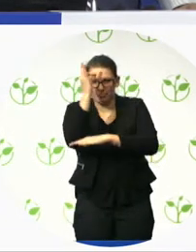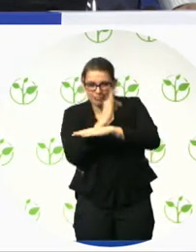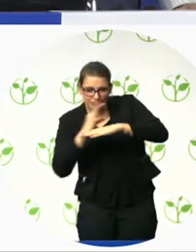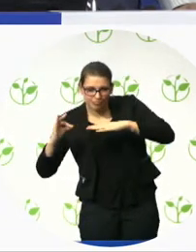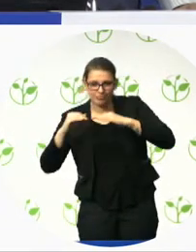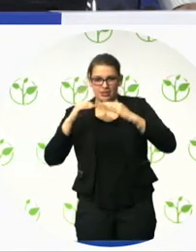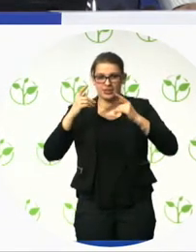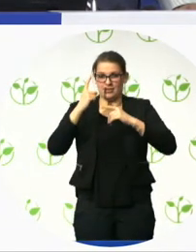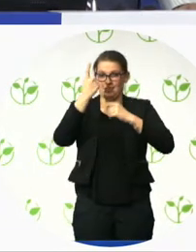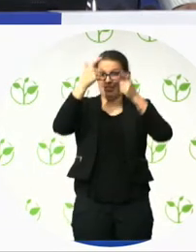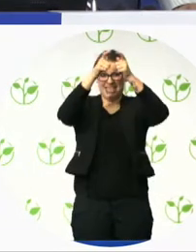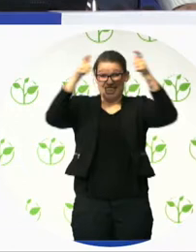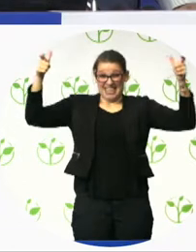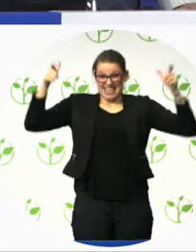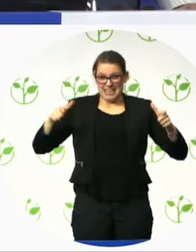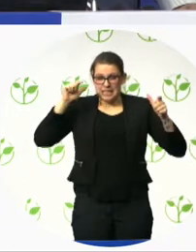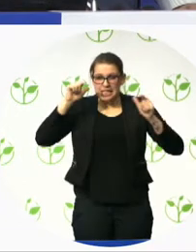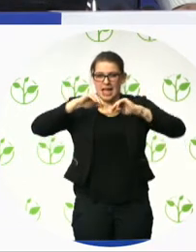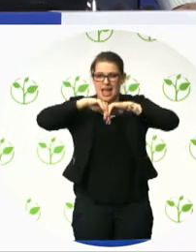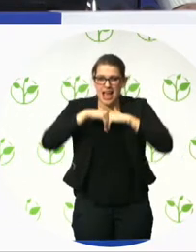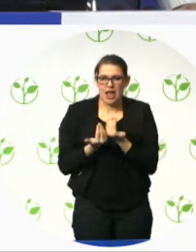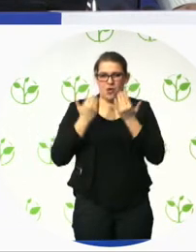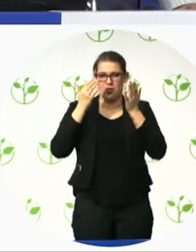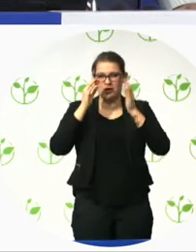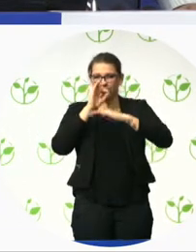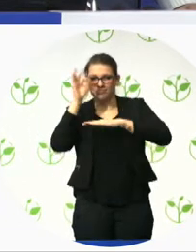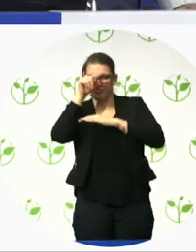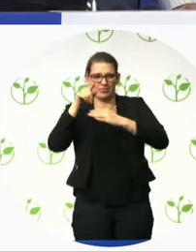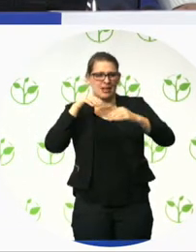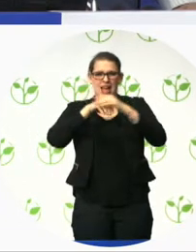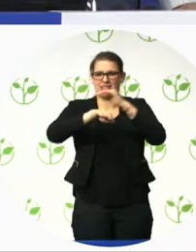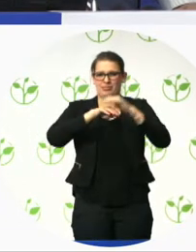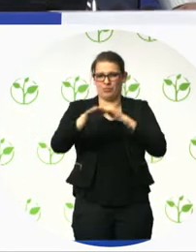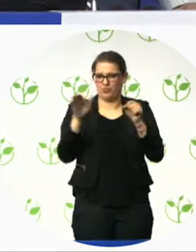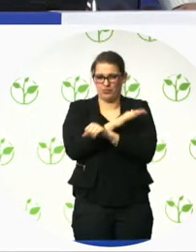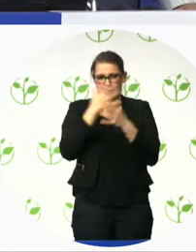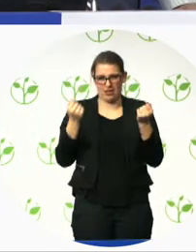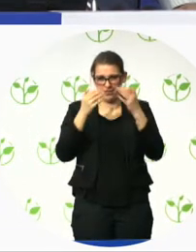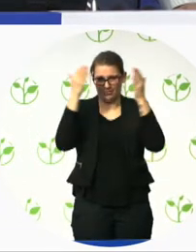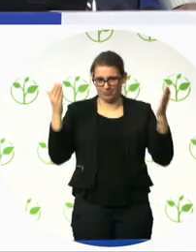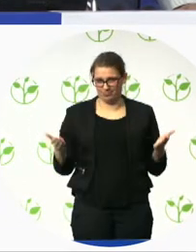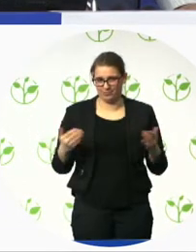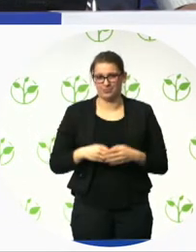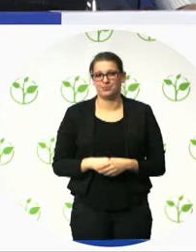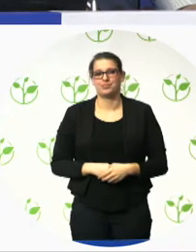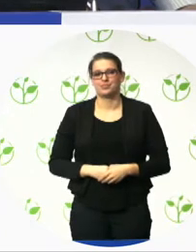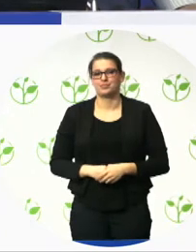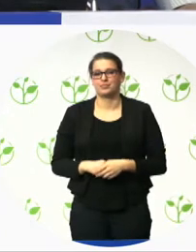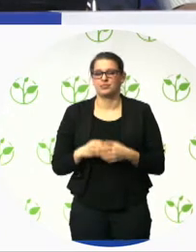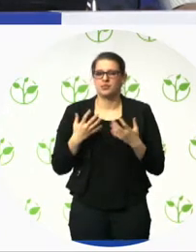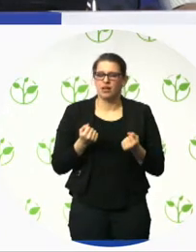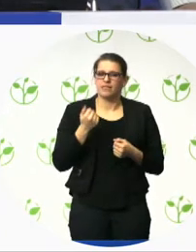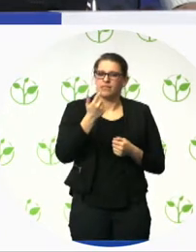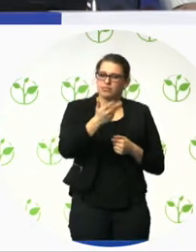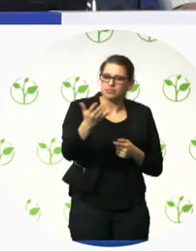Although we inherited a shell and core of a building that gave us some limitations in that regard. Senior management were already